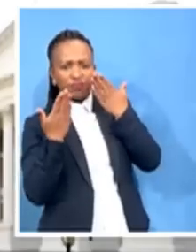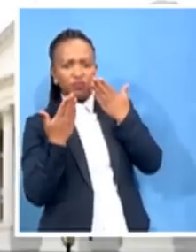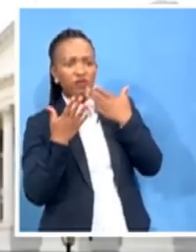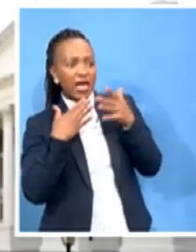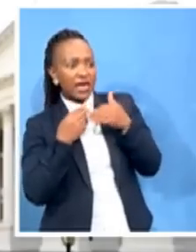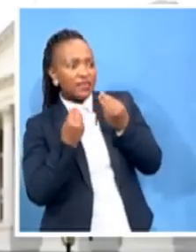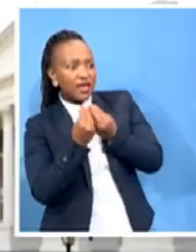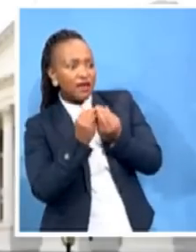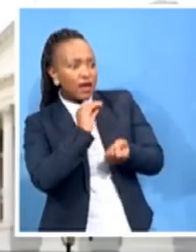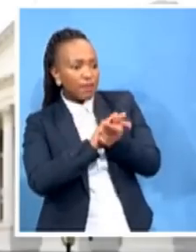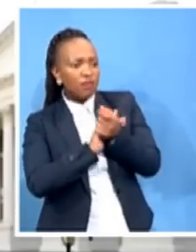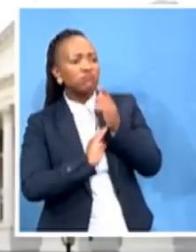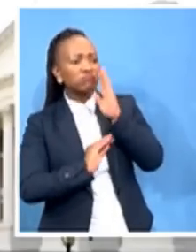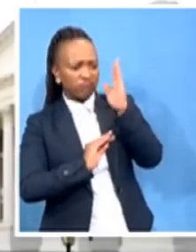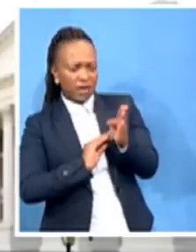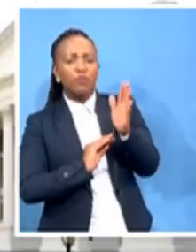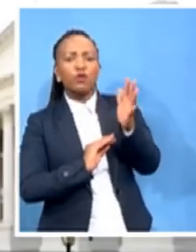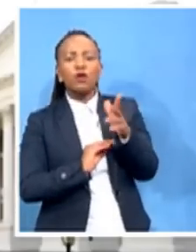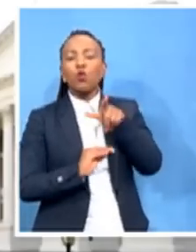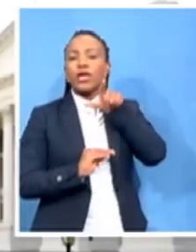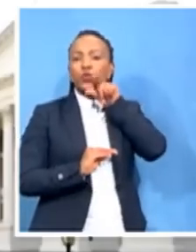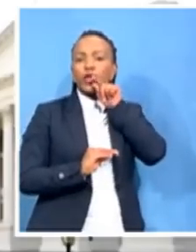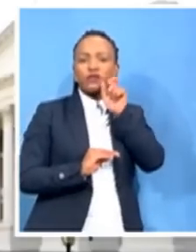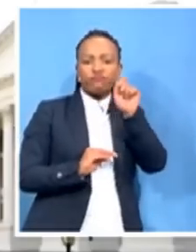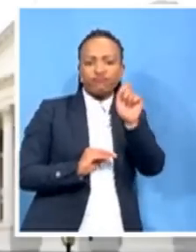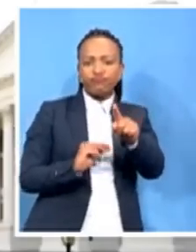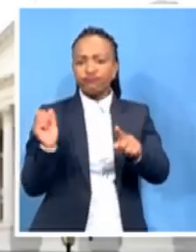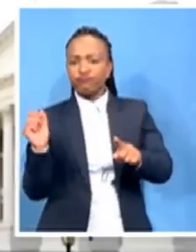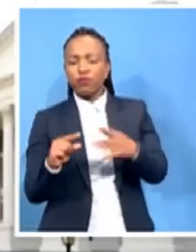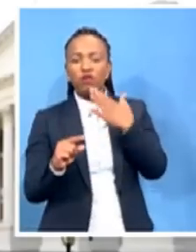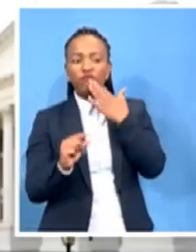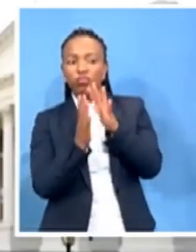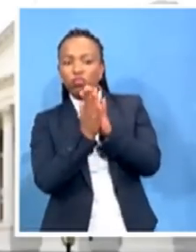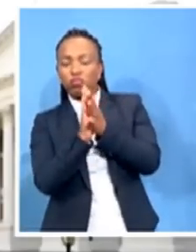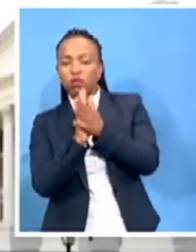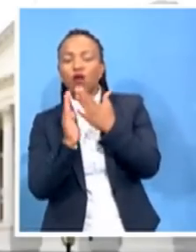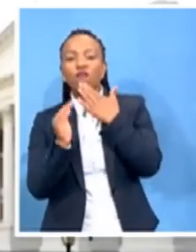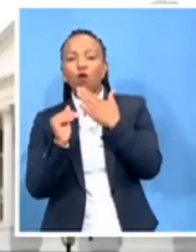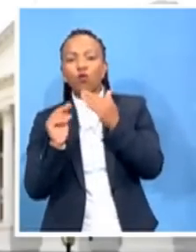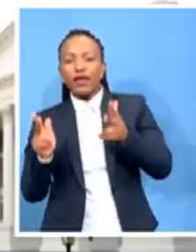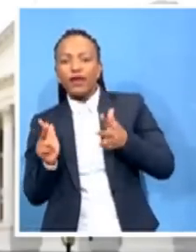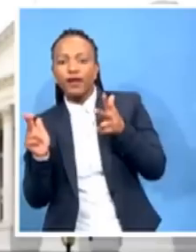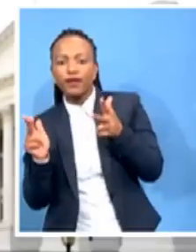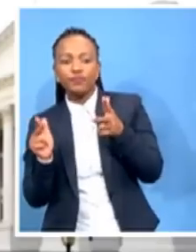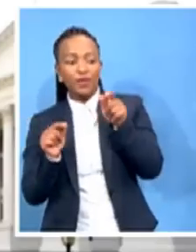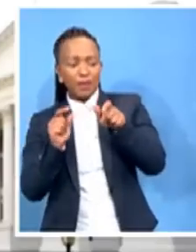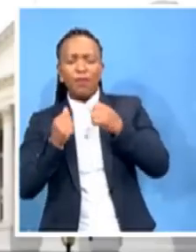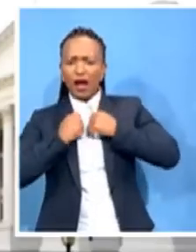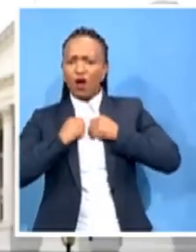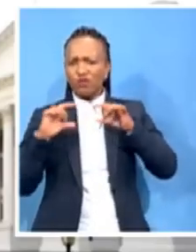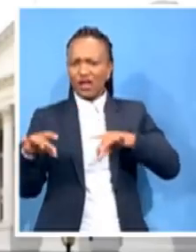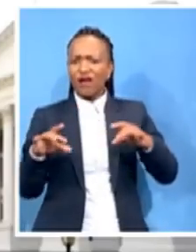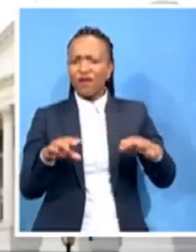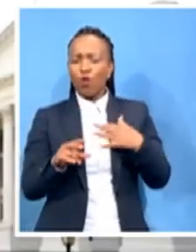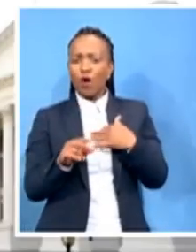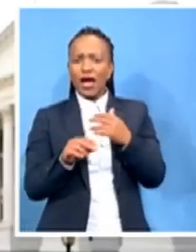about the sabotage of the infrastructure of our people. These are our people that are suffering from the townships who are supposed